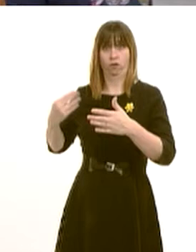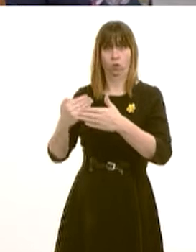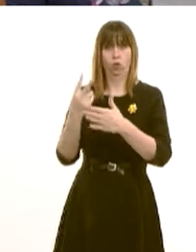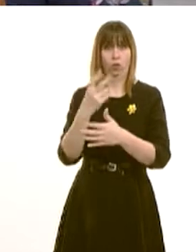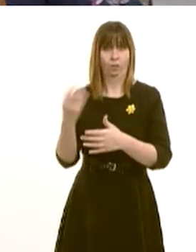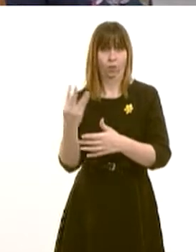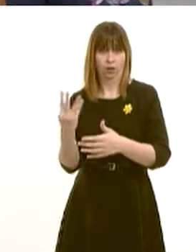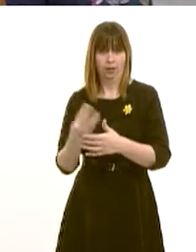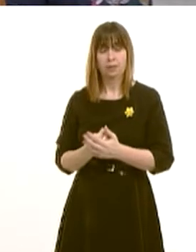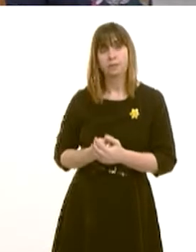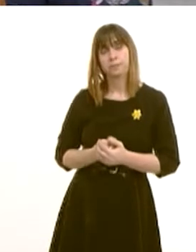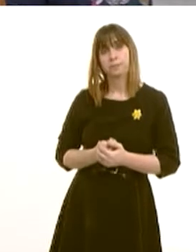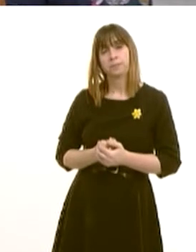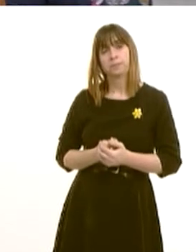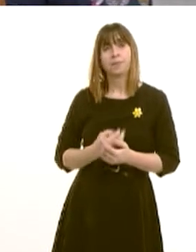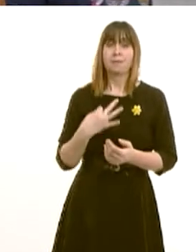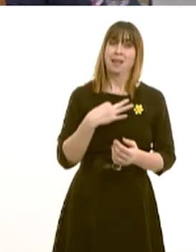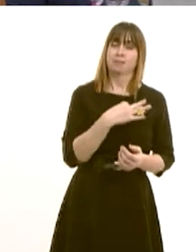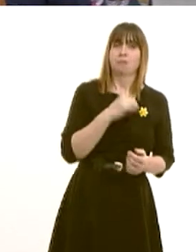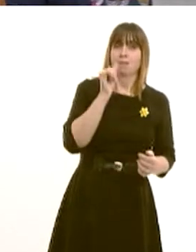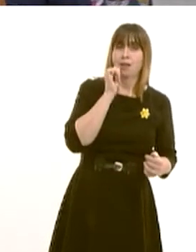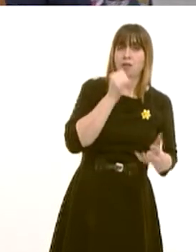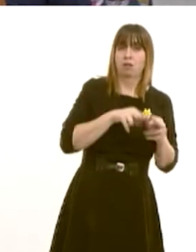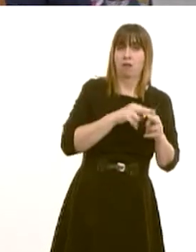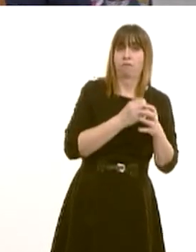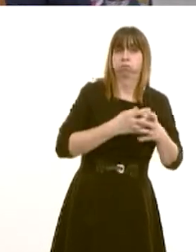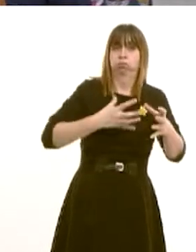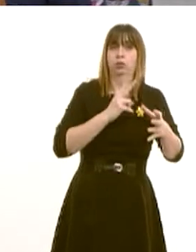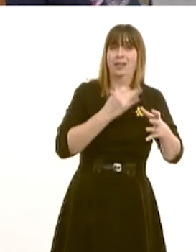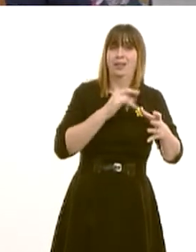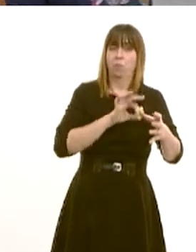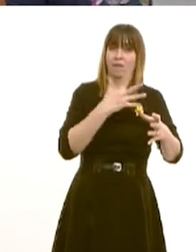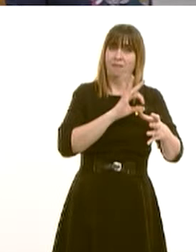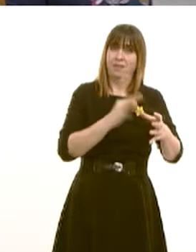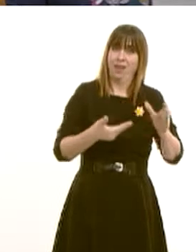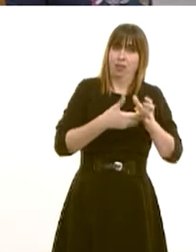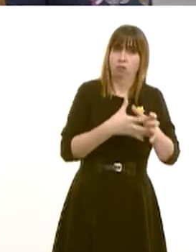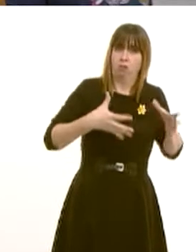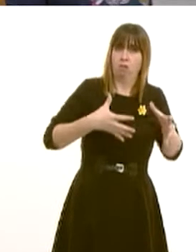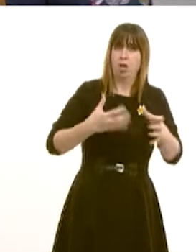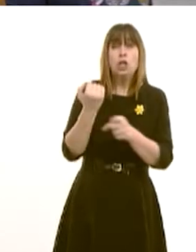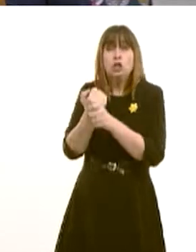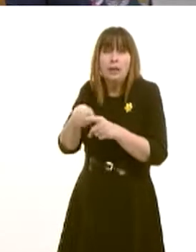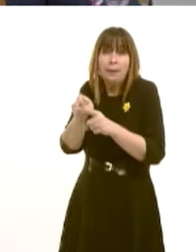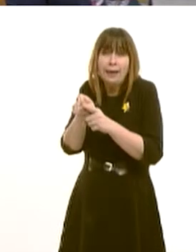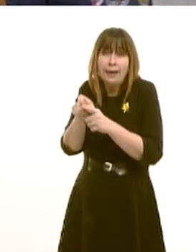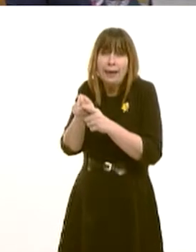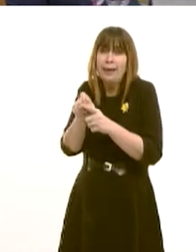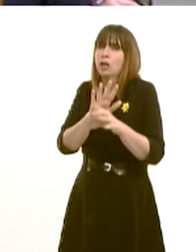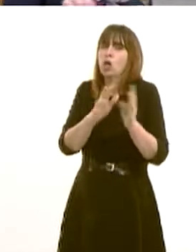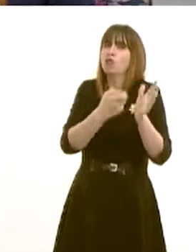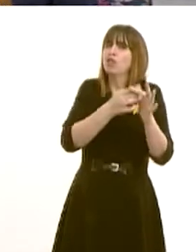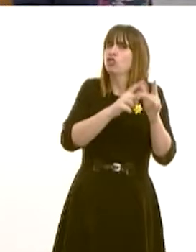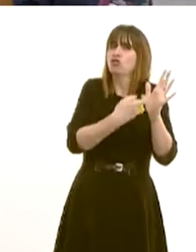2014. The number of medical and dental staff has increased by 27.5%. The number of GPs, and that's excludes registrars,